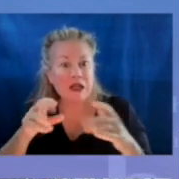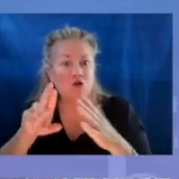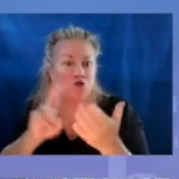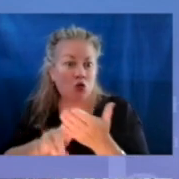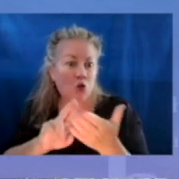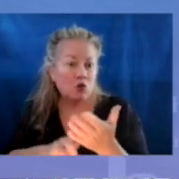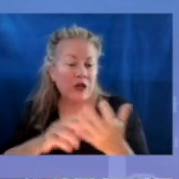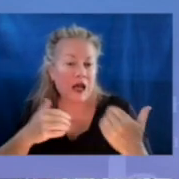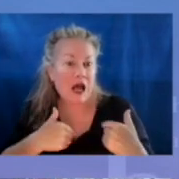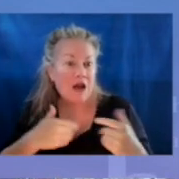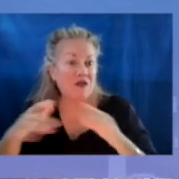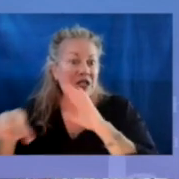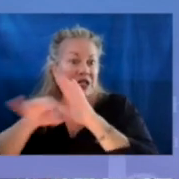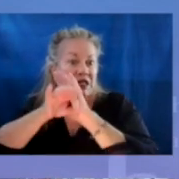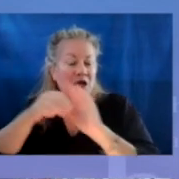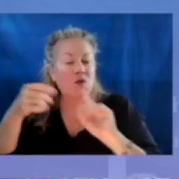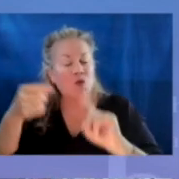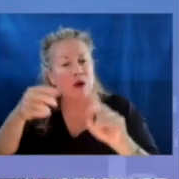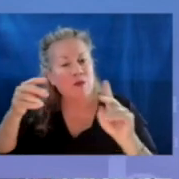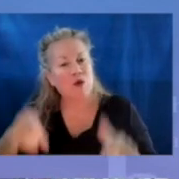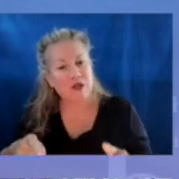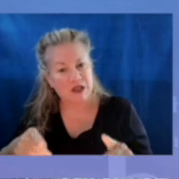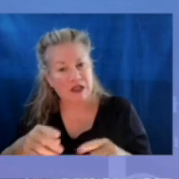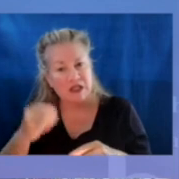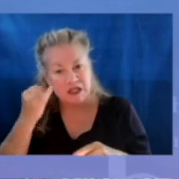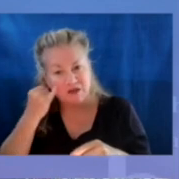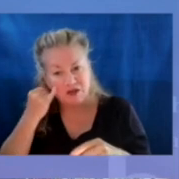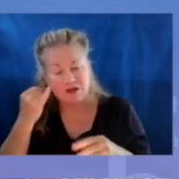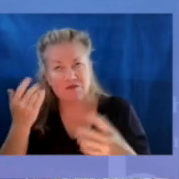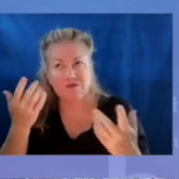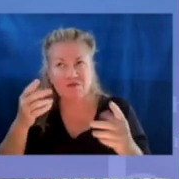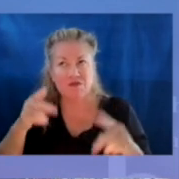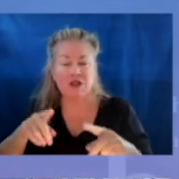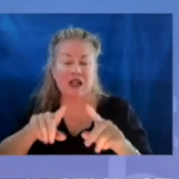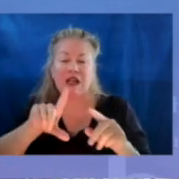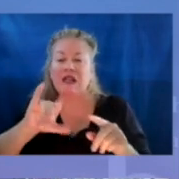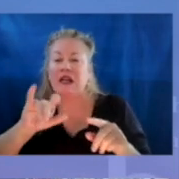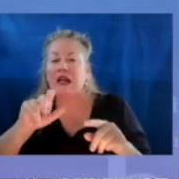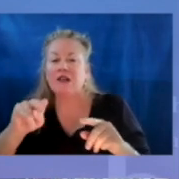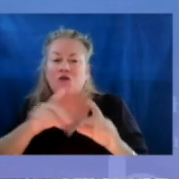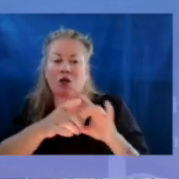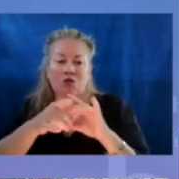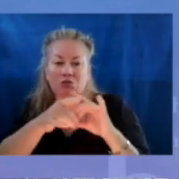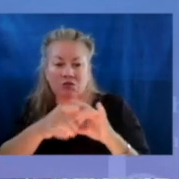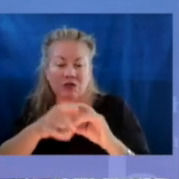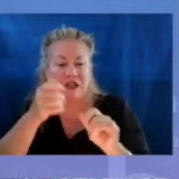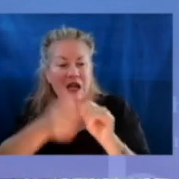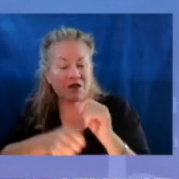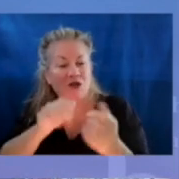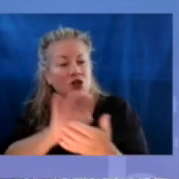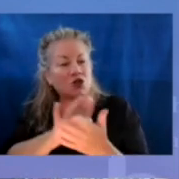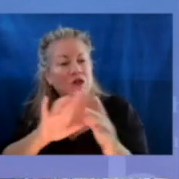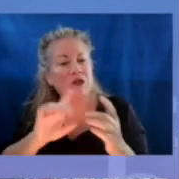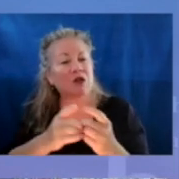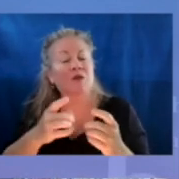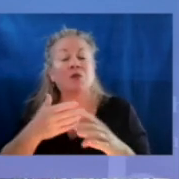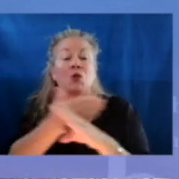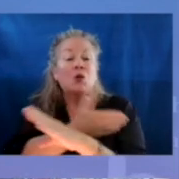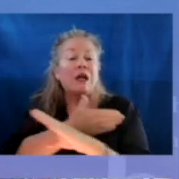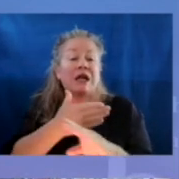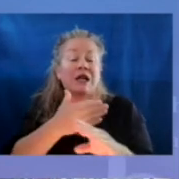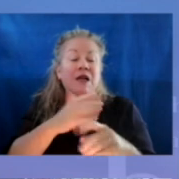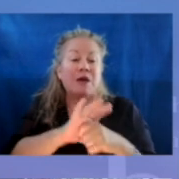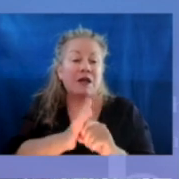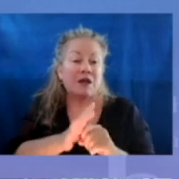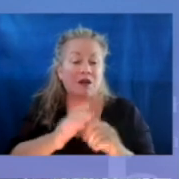enrolled, and to have that designated point person, the McKinney-Vento liaison, in every school district. Of course, the challenge pre-pandemic